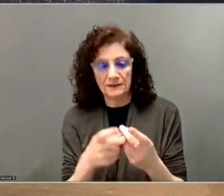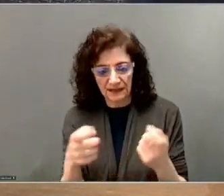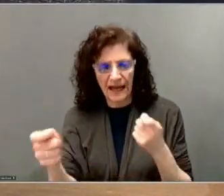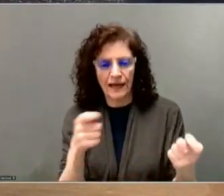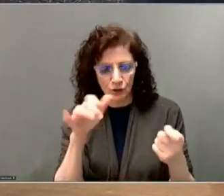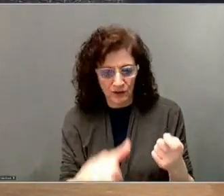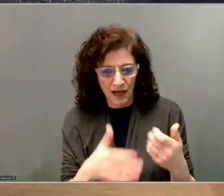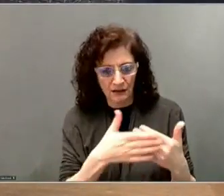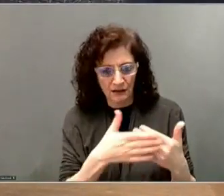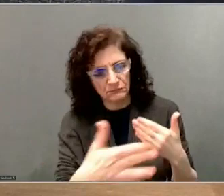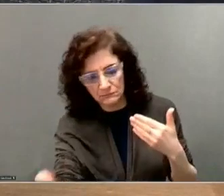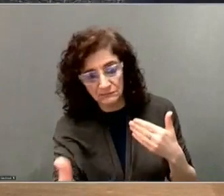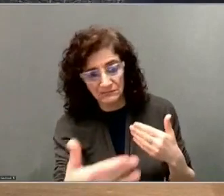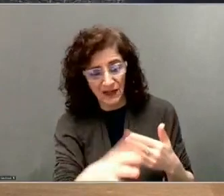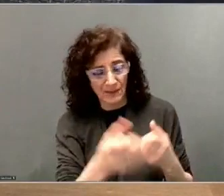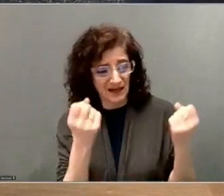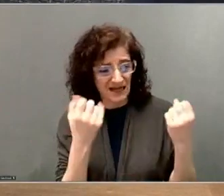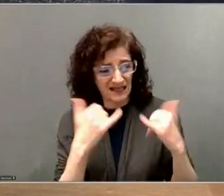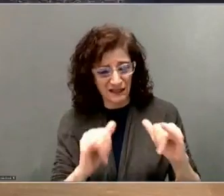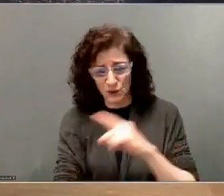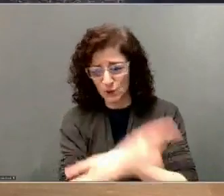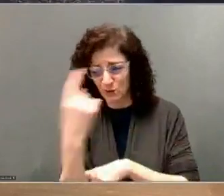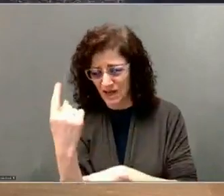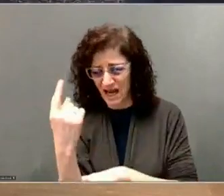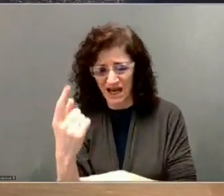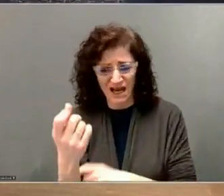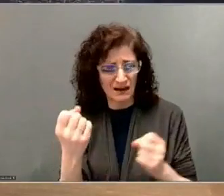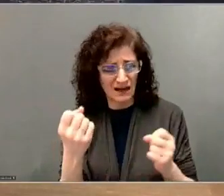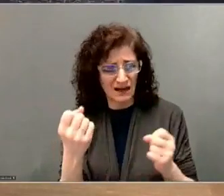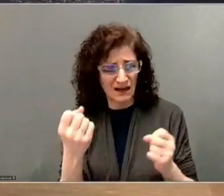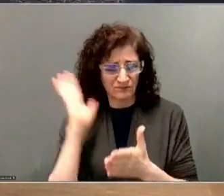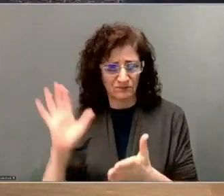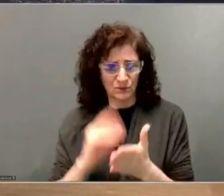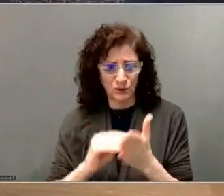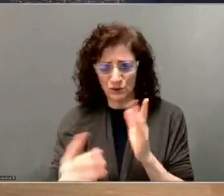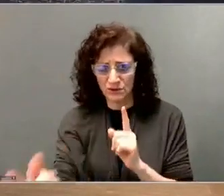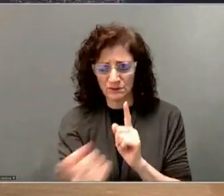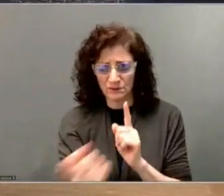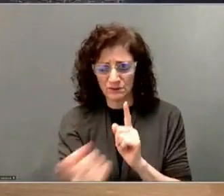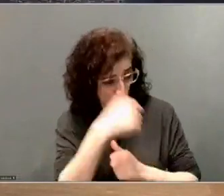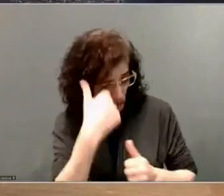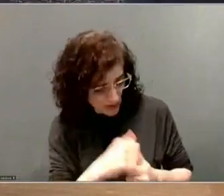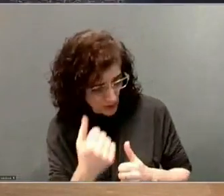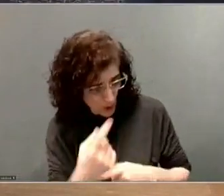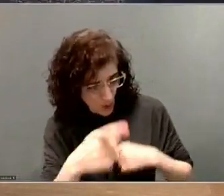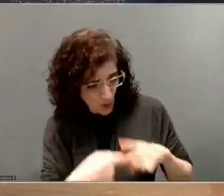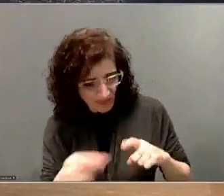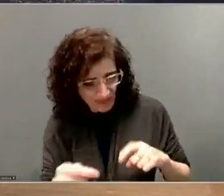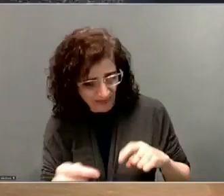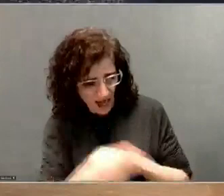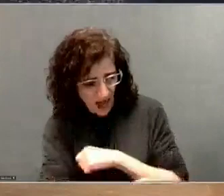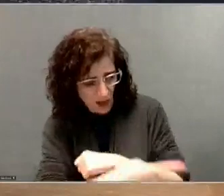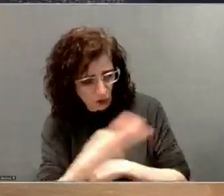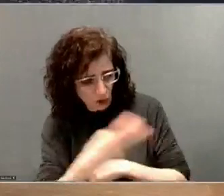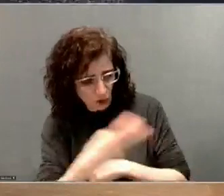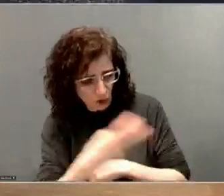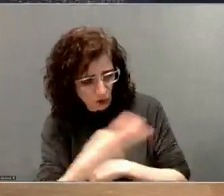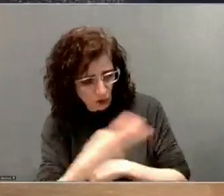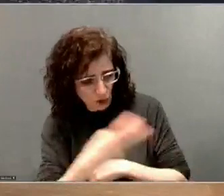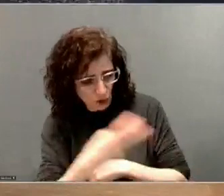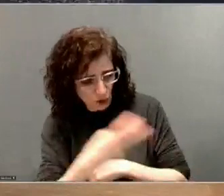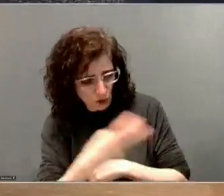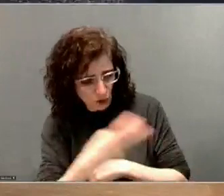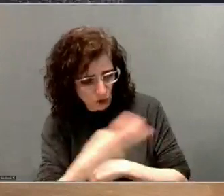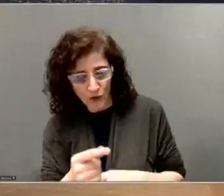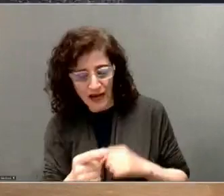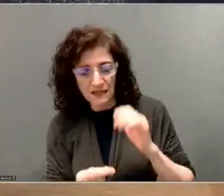me, remember when that guy stole Greg? So this, this is something that went home, but it